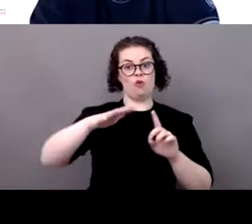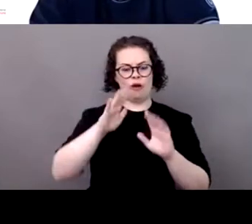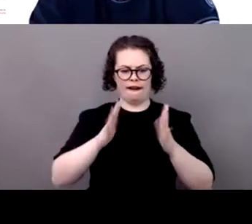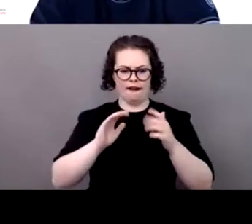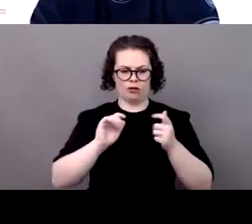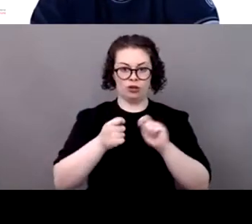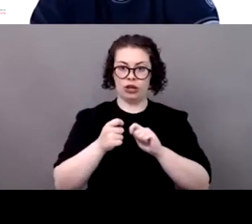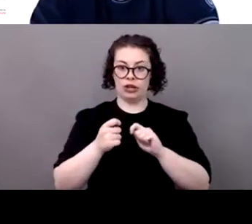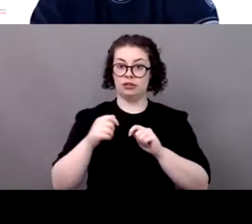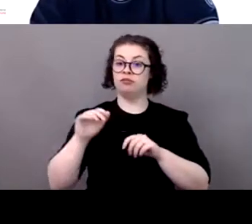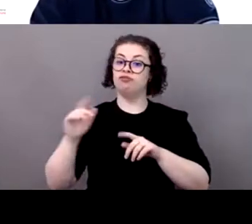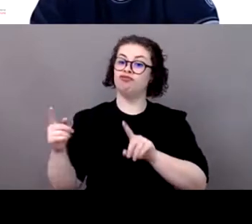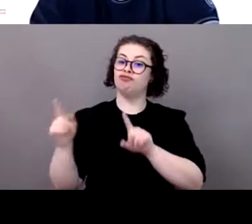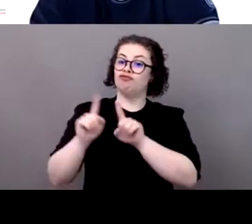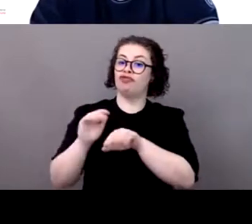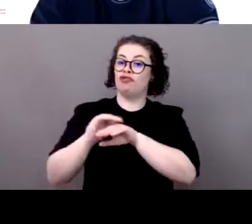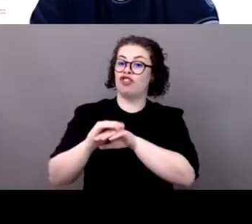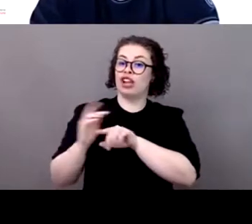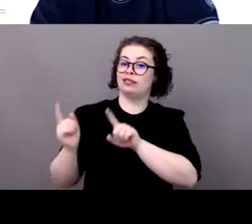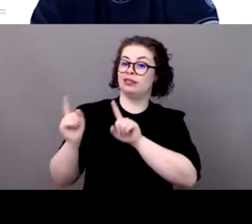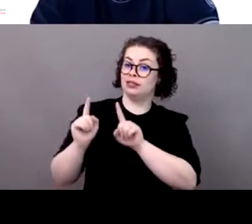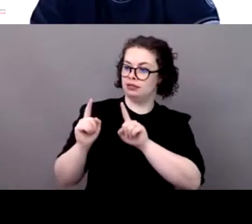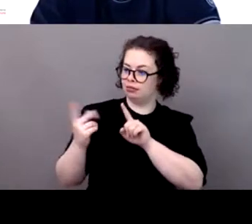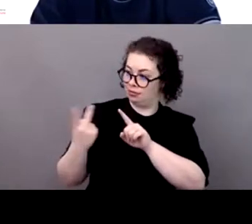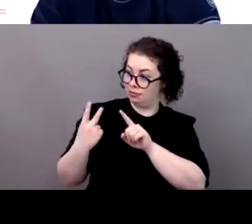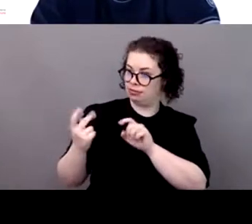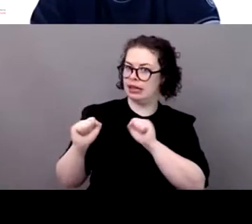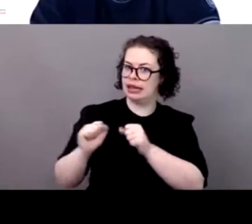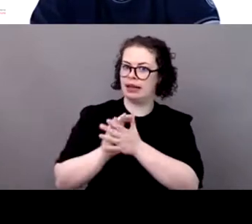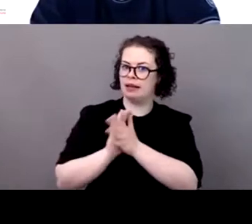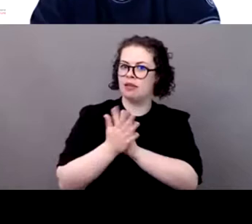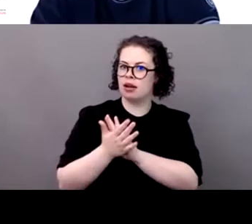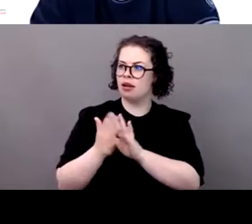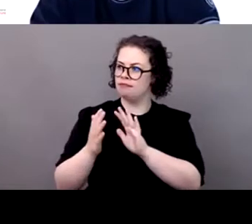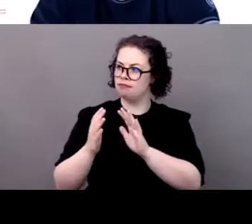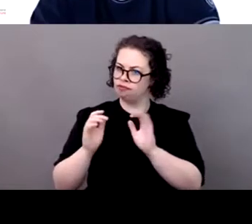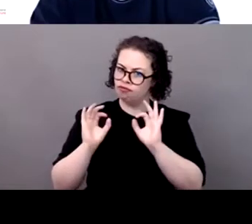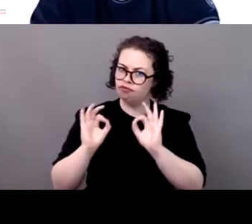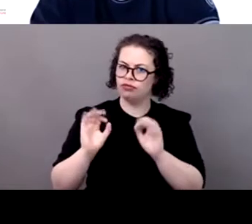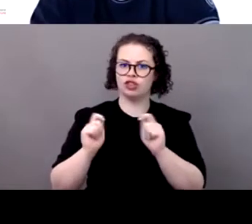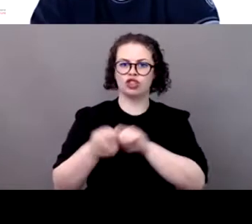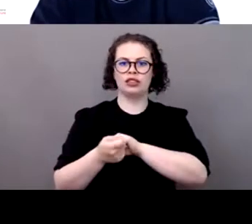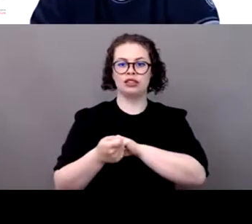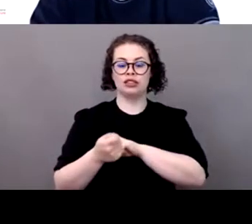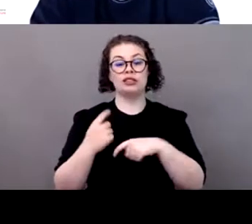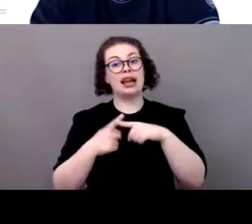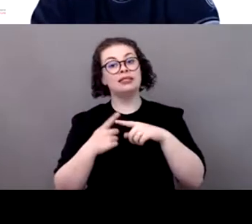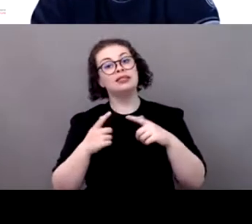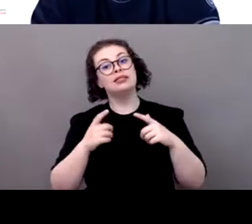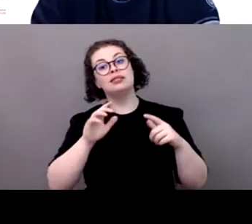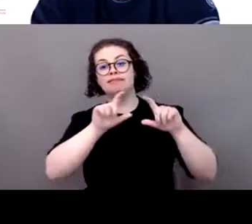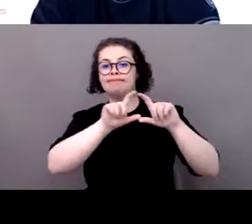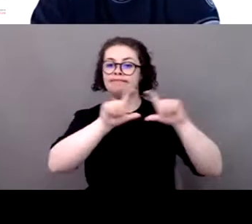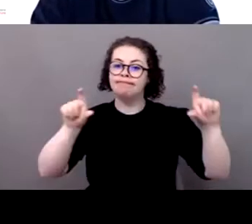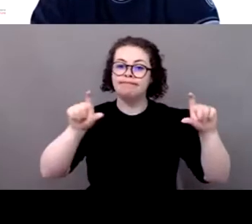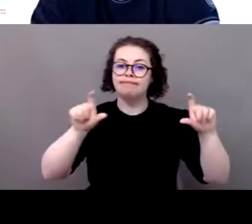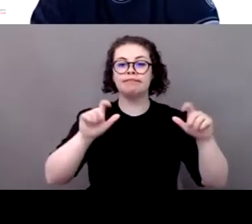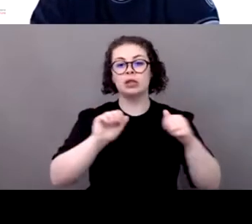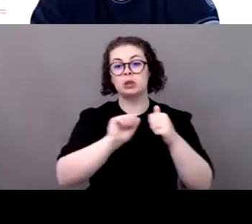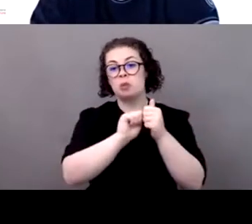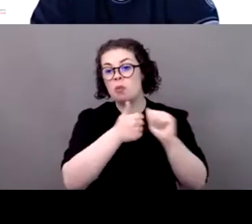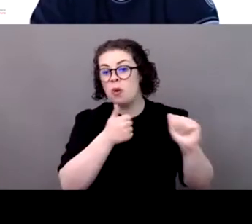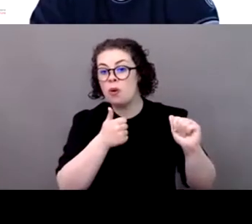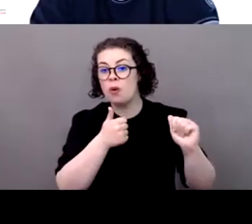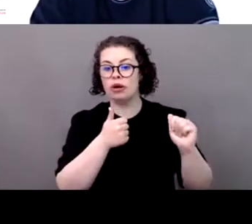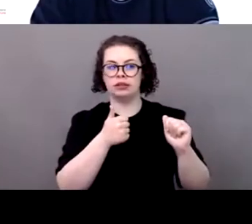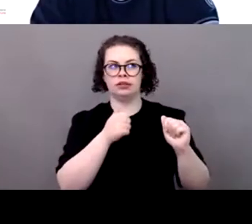becoming climate pack ambassadors. Yeah, these are really the people with whom we like to we we pamper